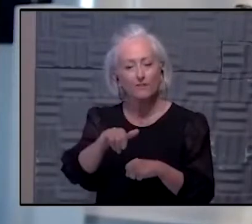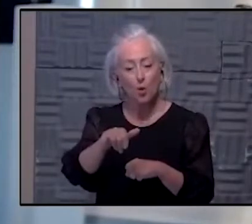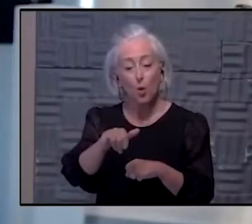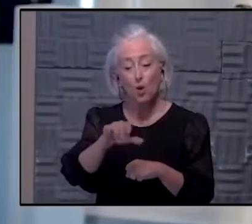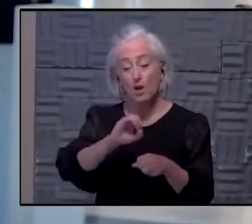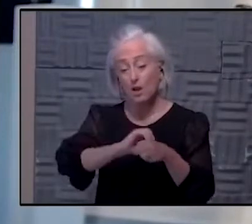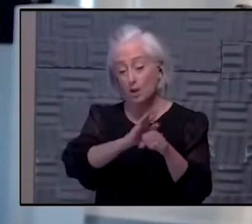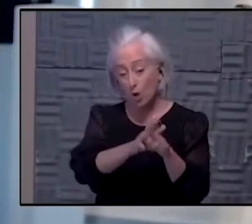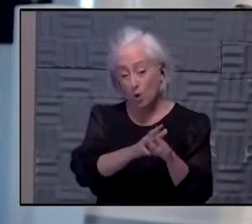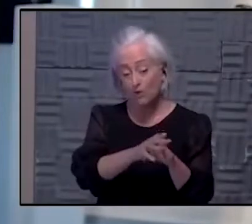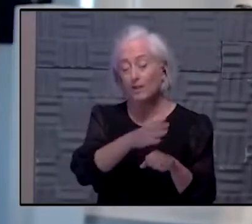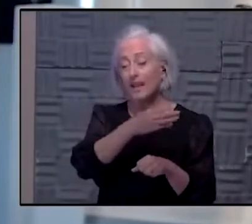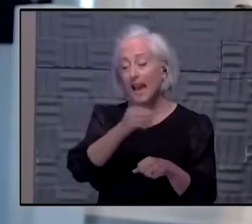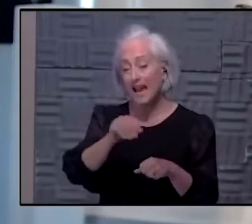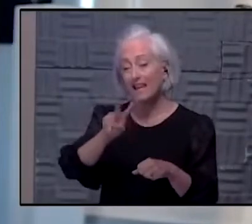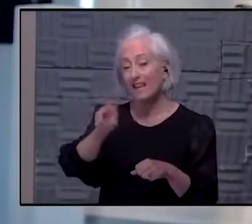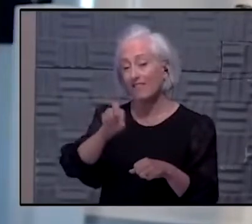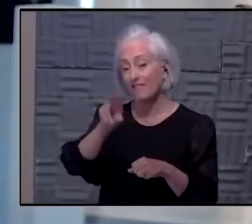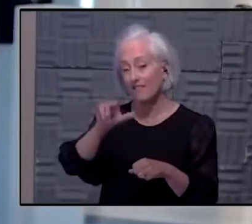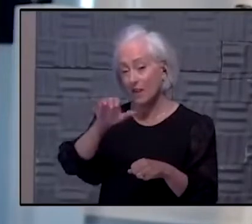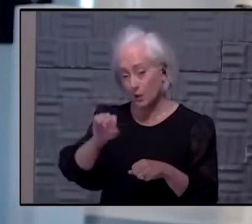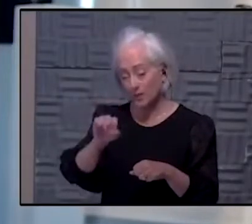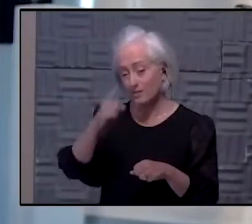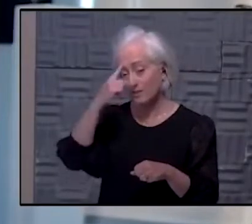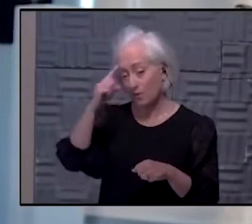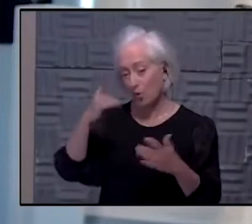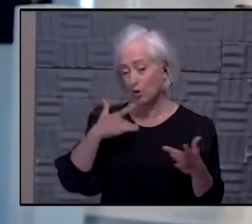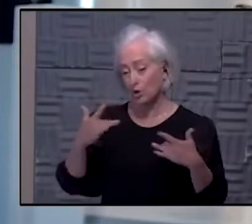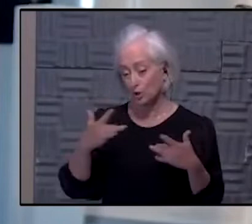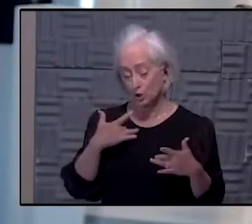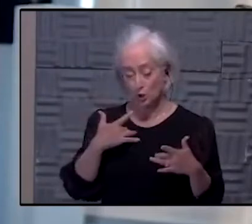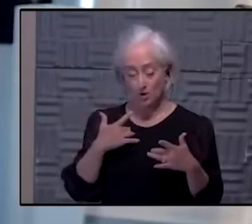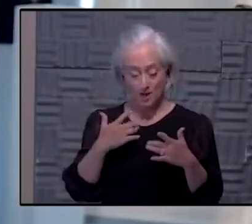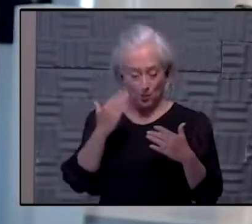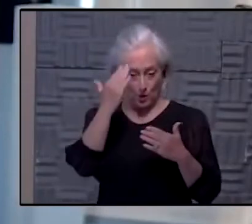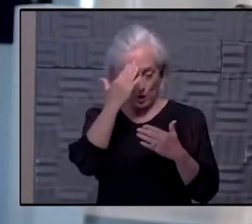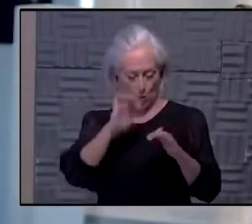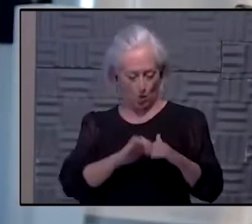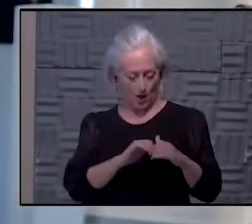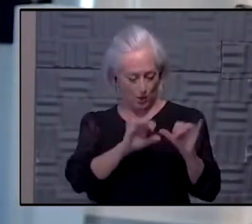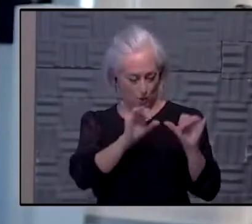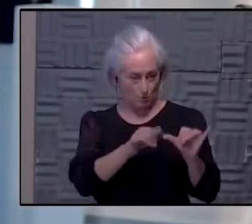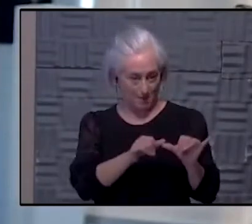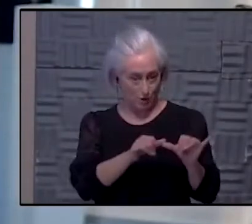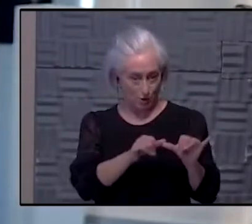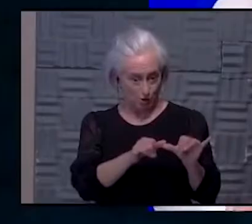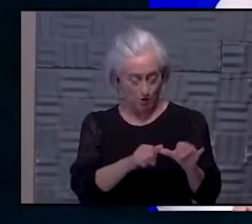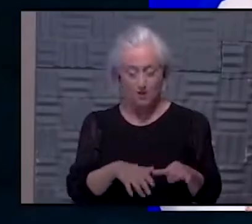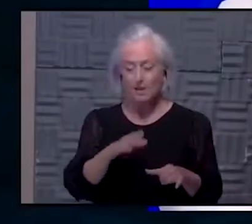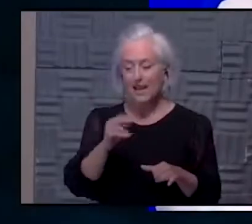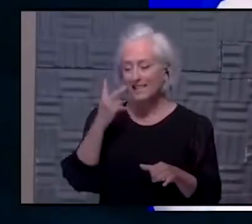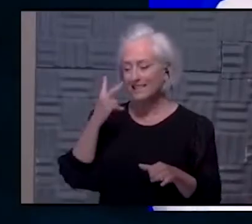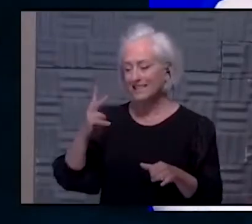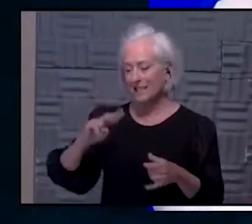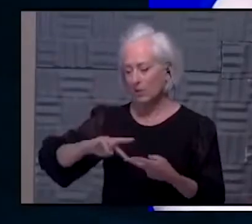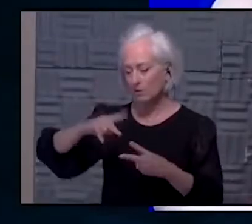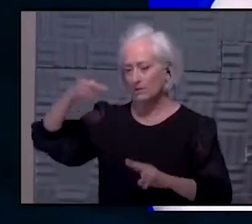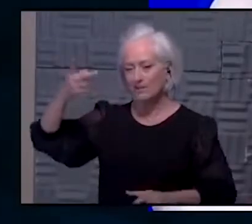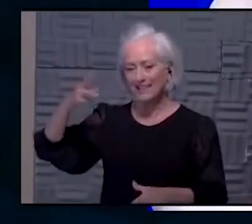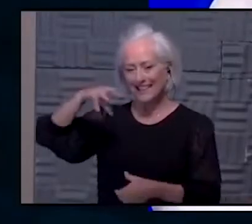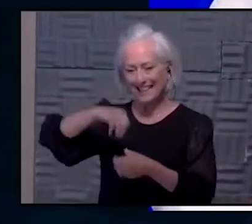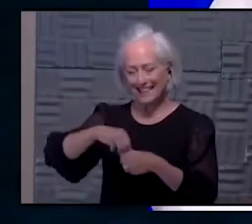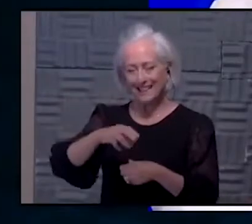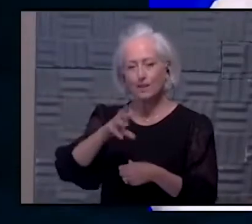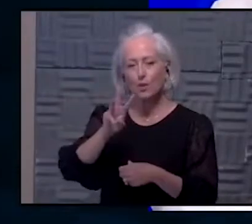variance of concern that we can now measure and genomically sequence out of the wastewater. Are you seeing more variants, Dr. Norman,